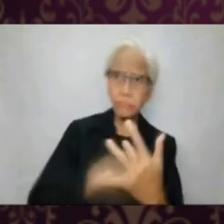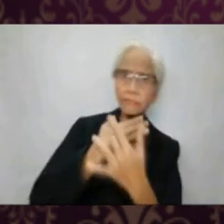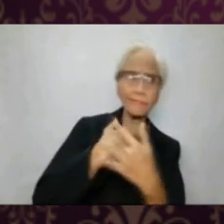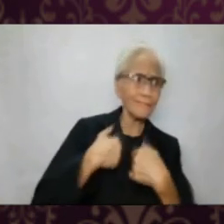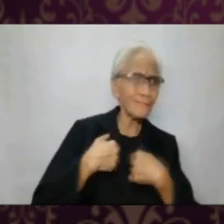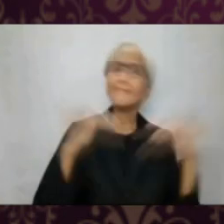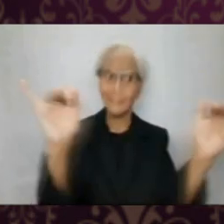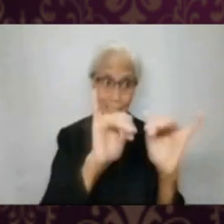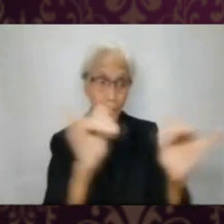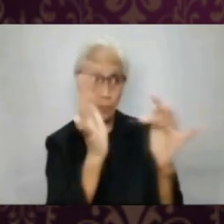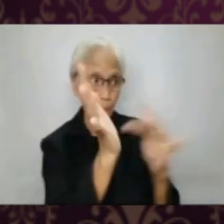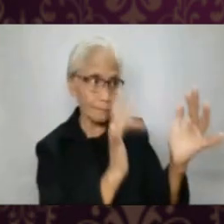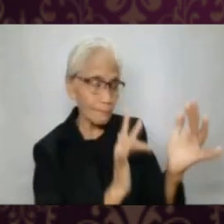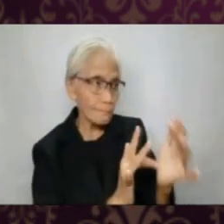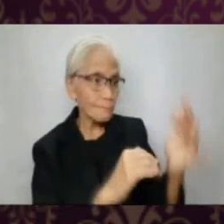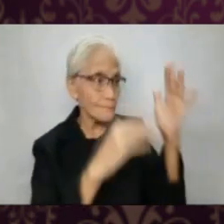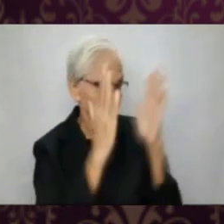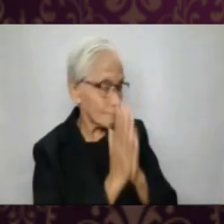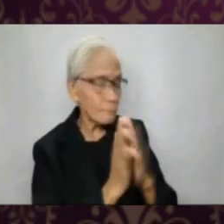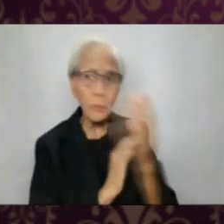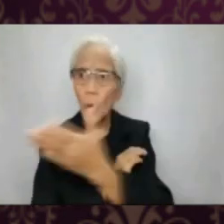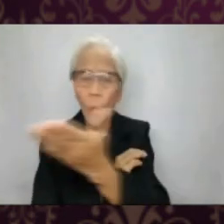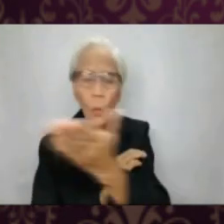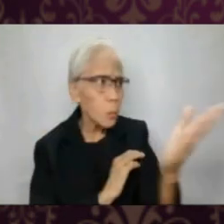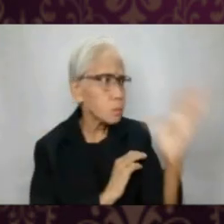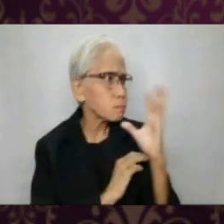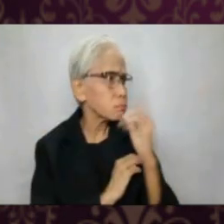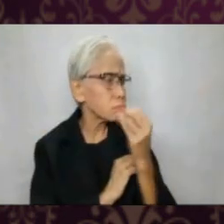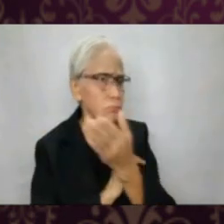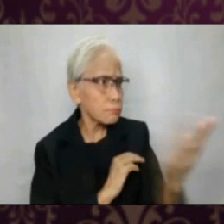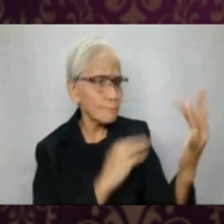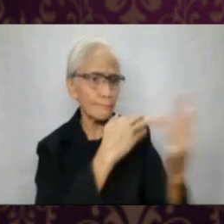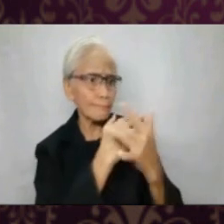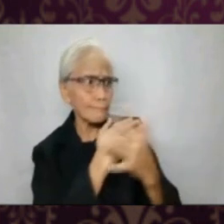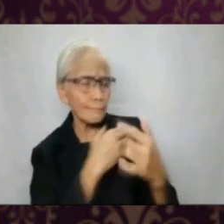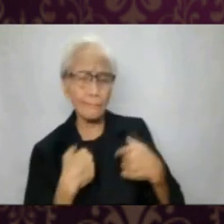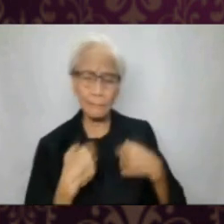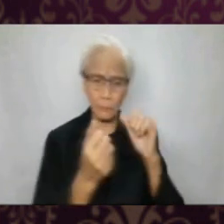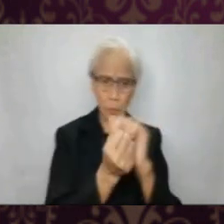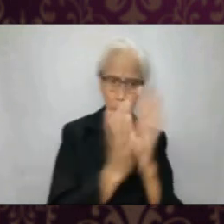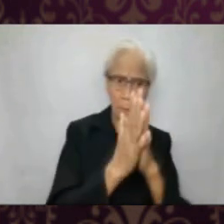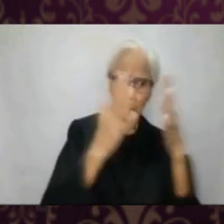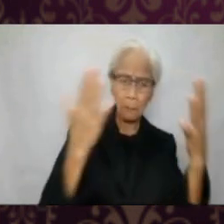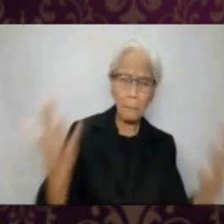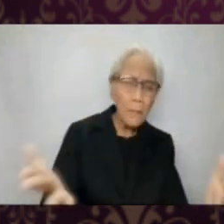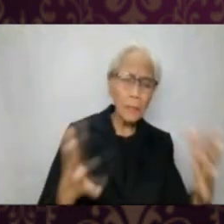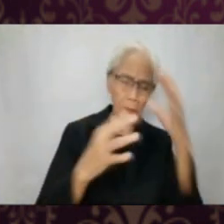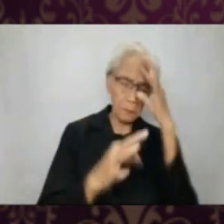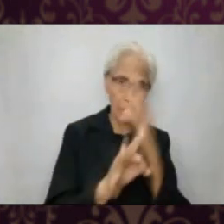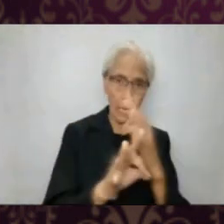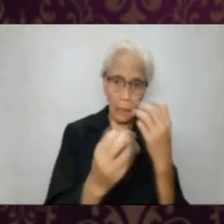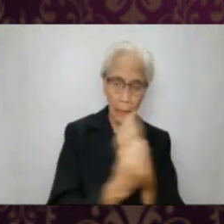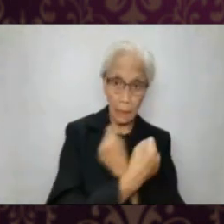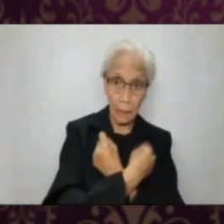Who touched me? Jesus still asks us the same question, Who among you has ever touched